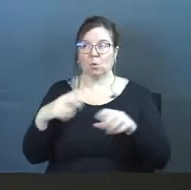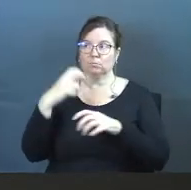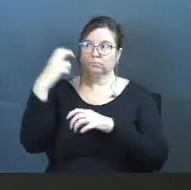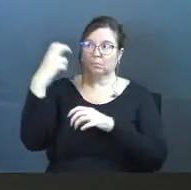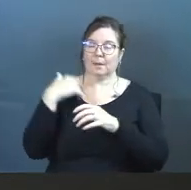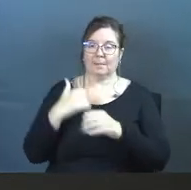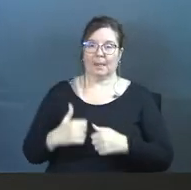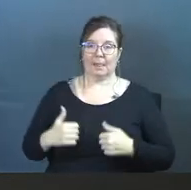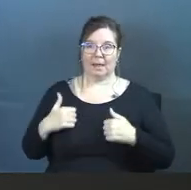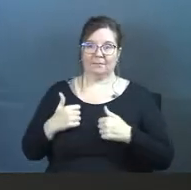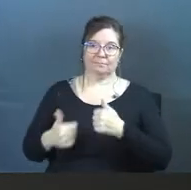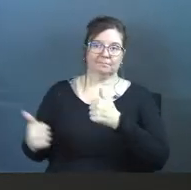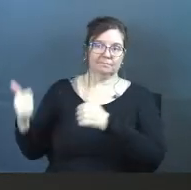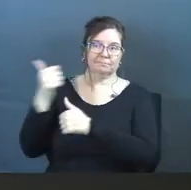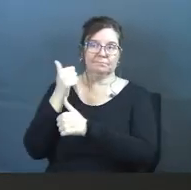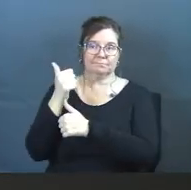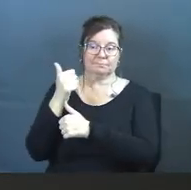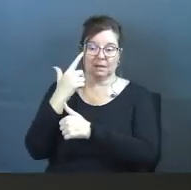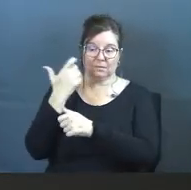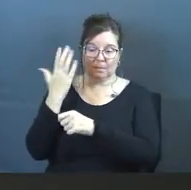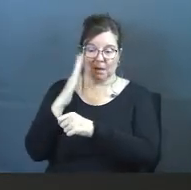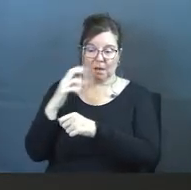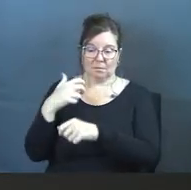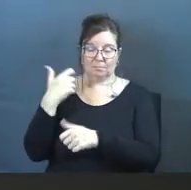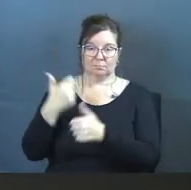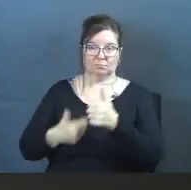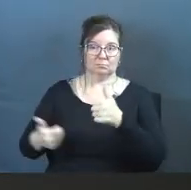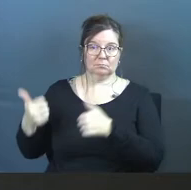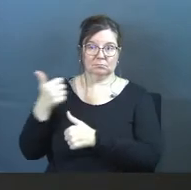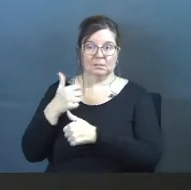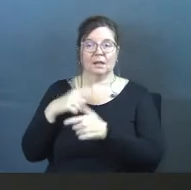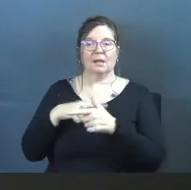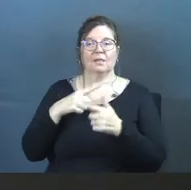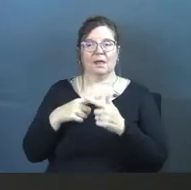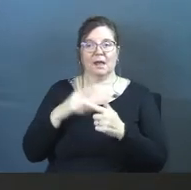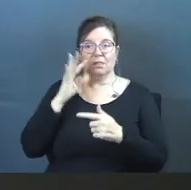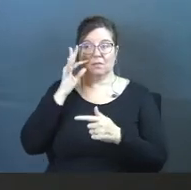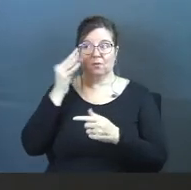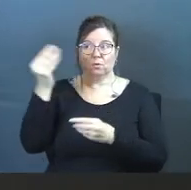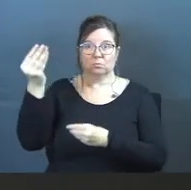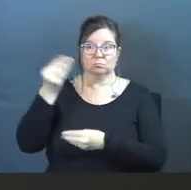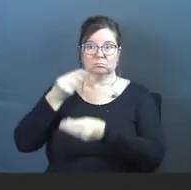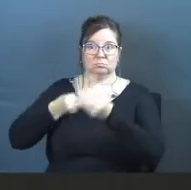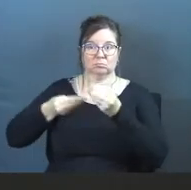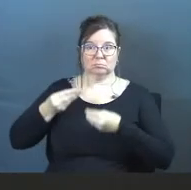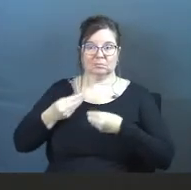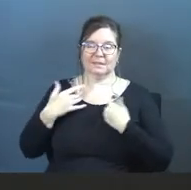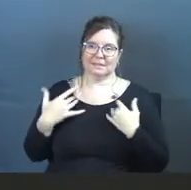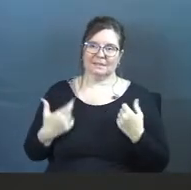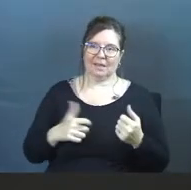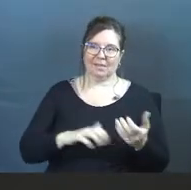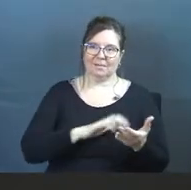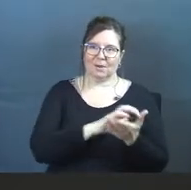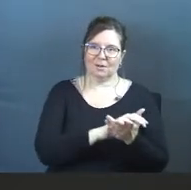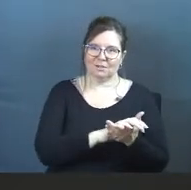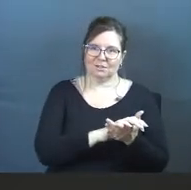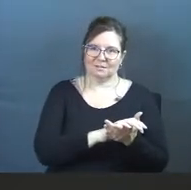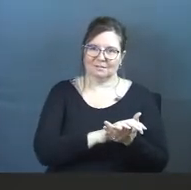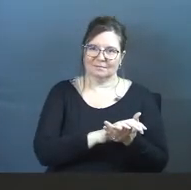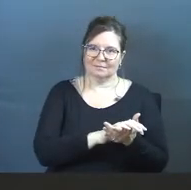life. Because out of God being on the throne, then the fruits of that is a healthy marriage.